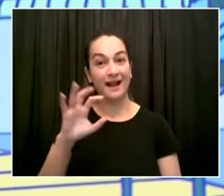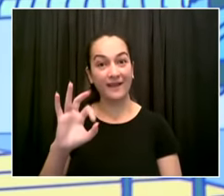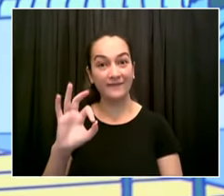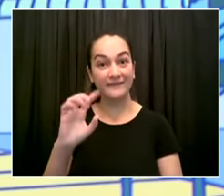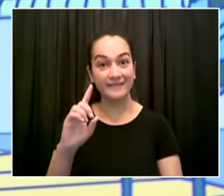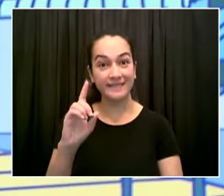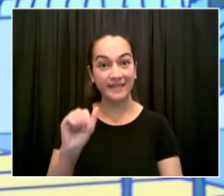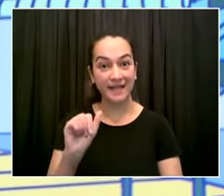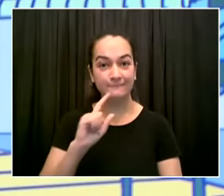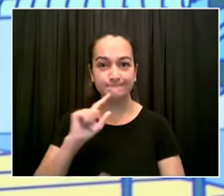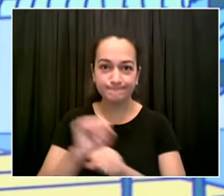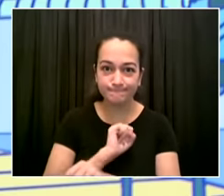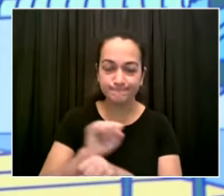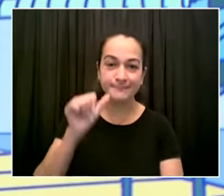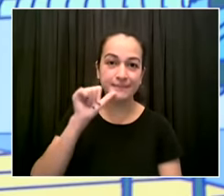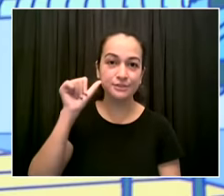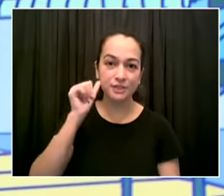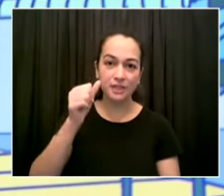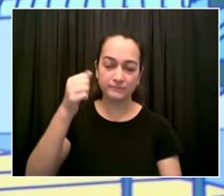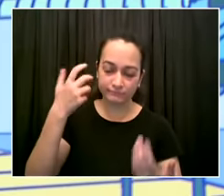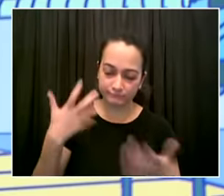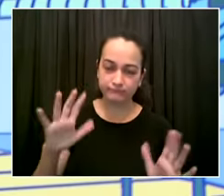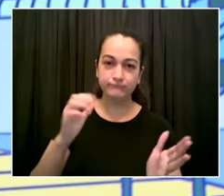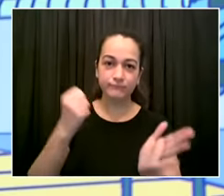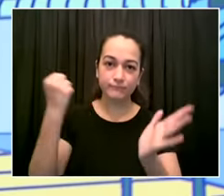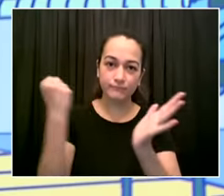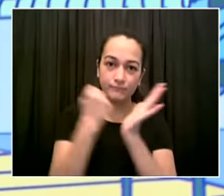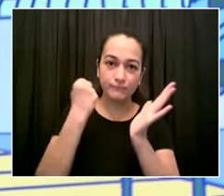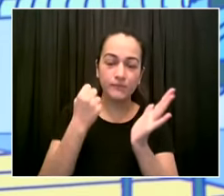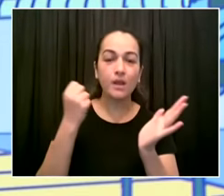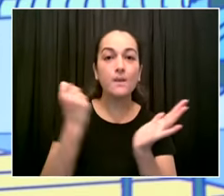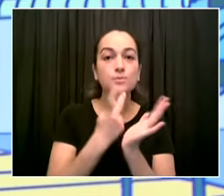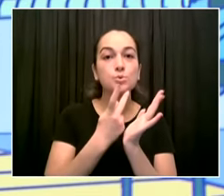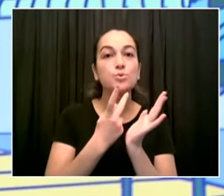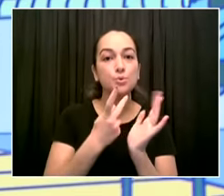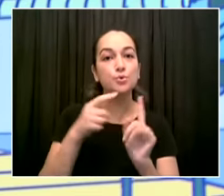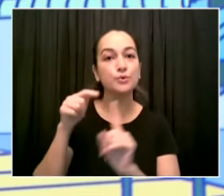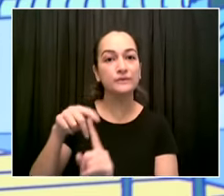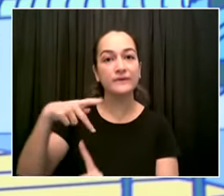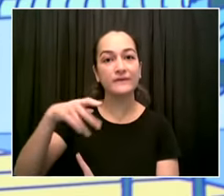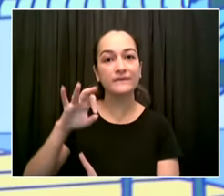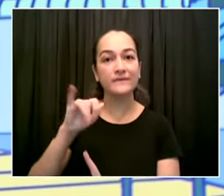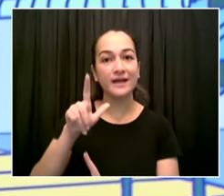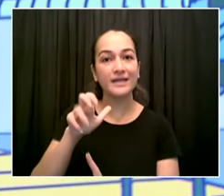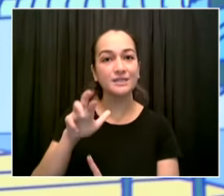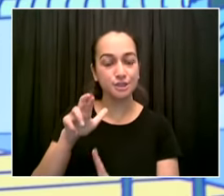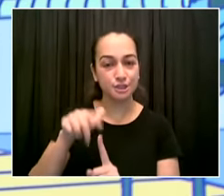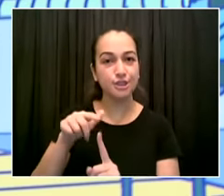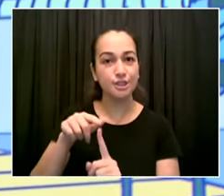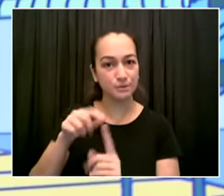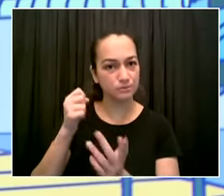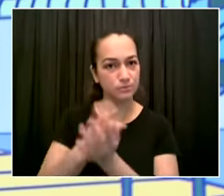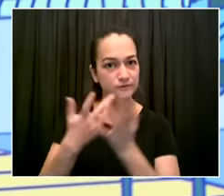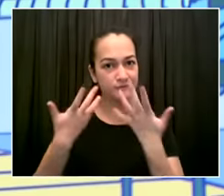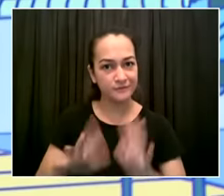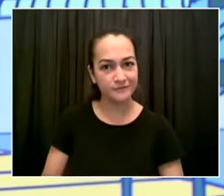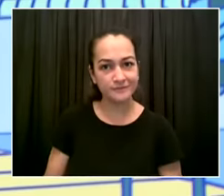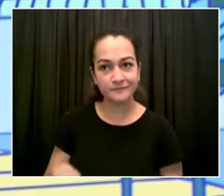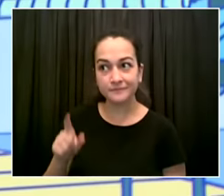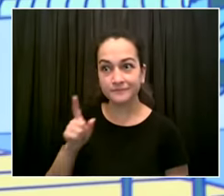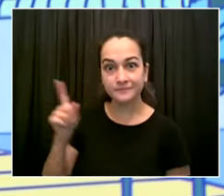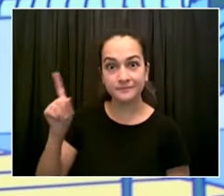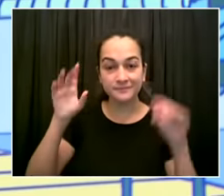president biden said it so simply so clearly quote those who have been waiting for full approval should go get your shot now and like now